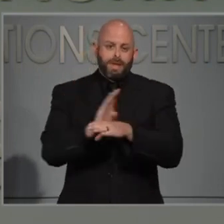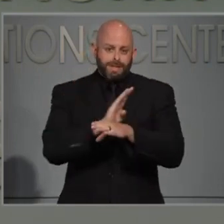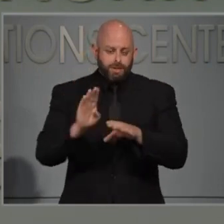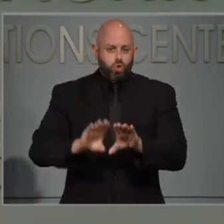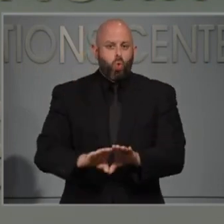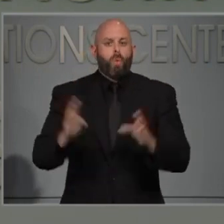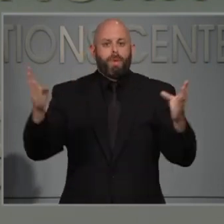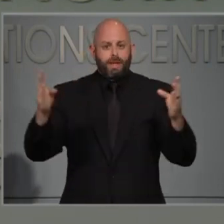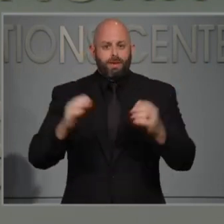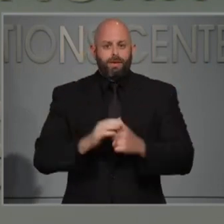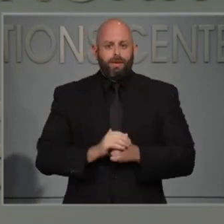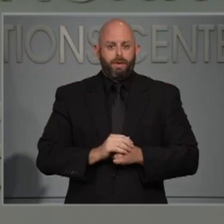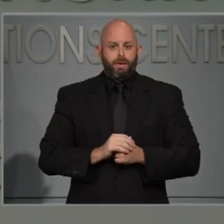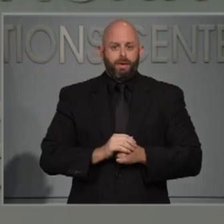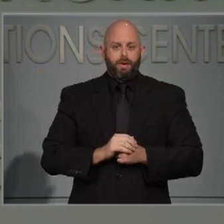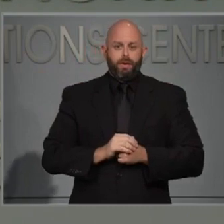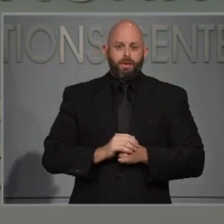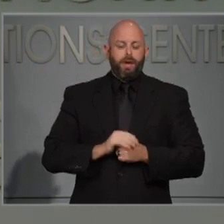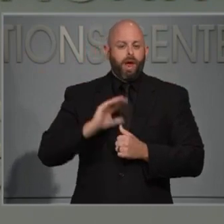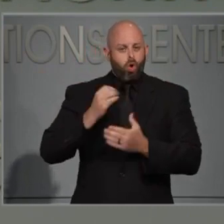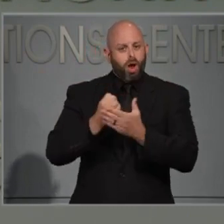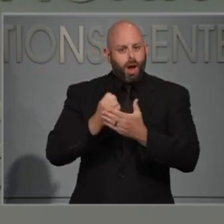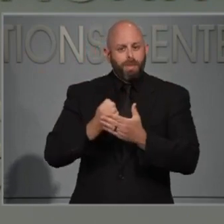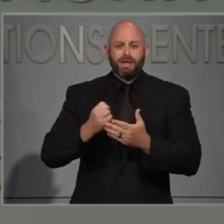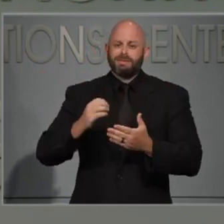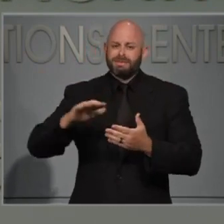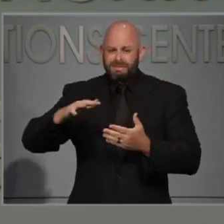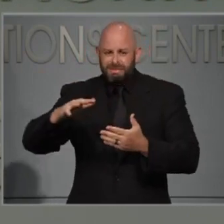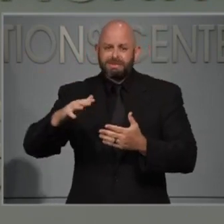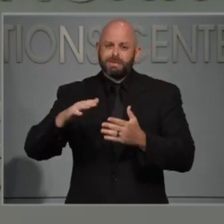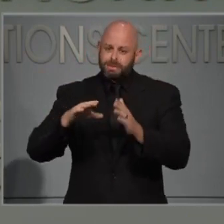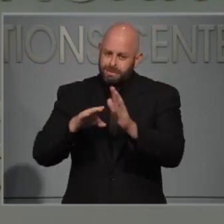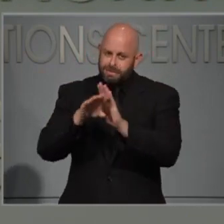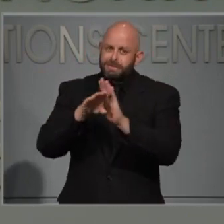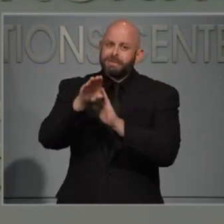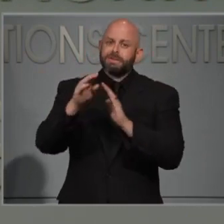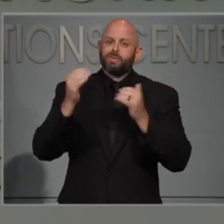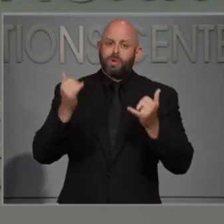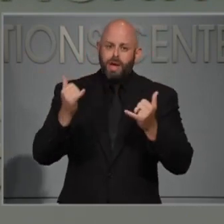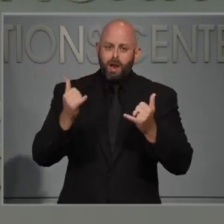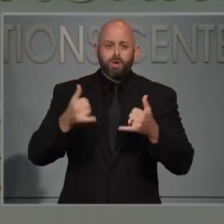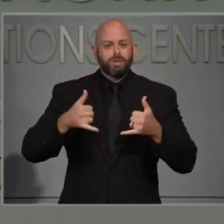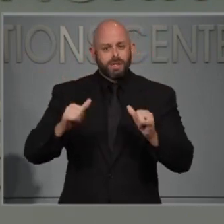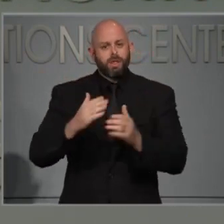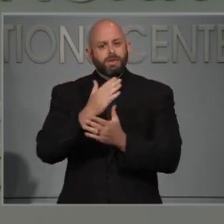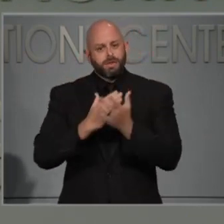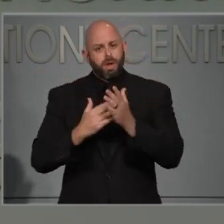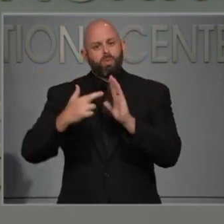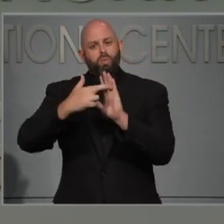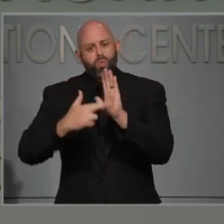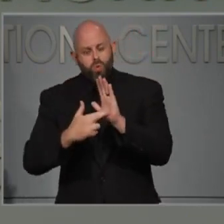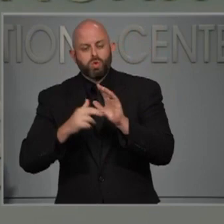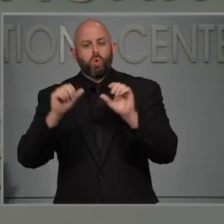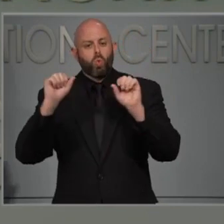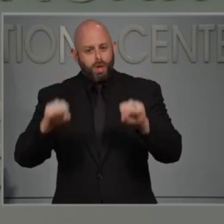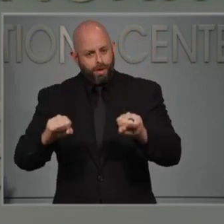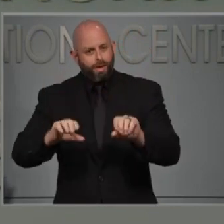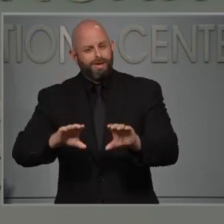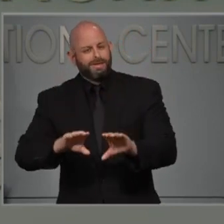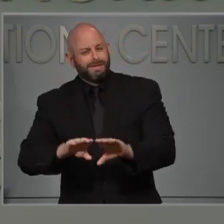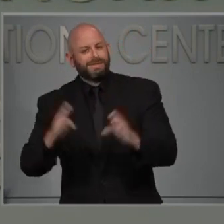are pushing our economy along. We still have some restrictions that potentially we can ease